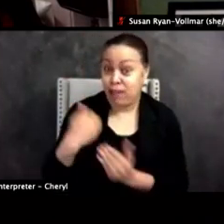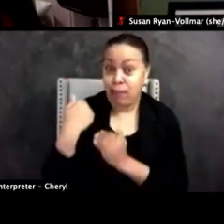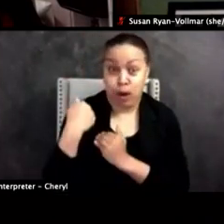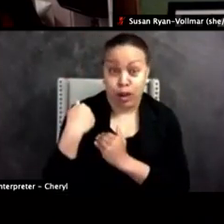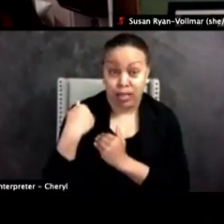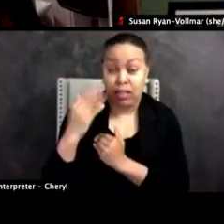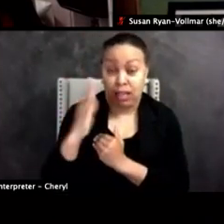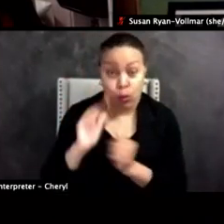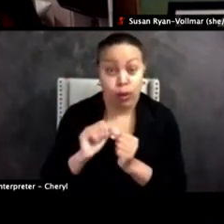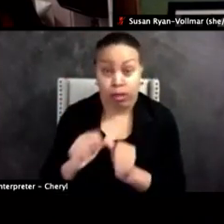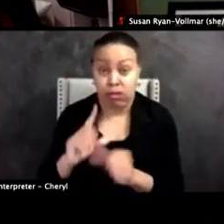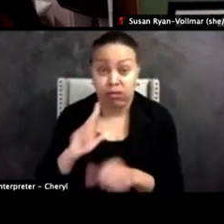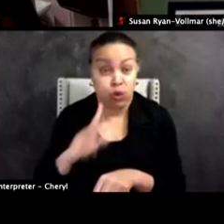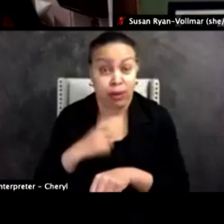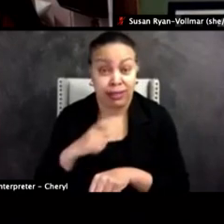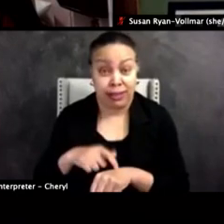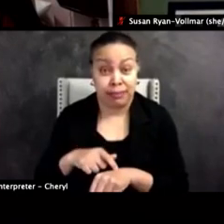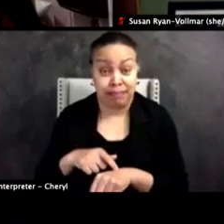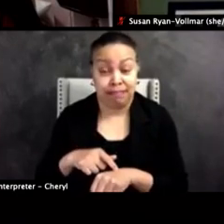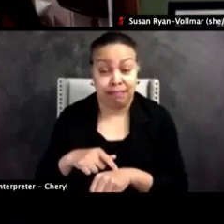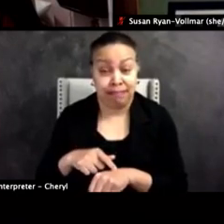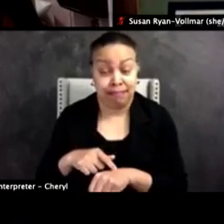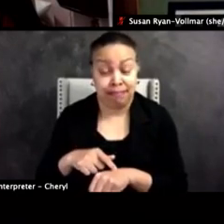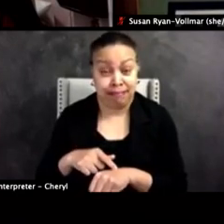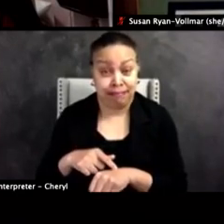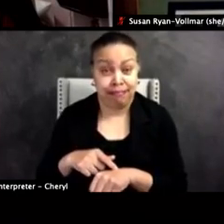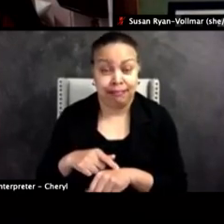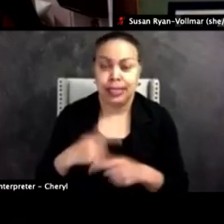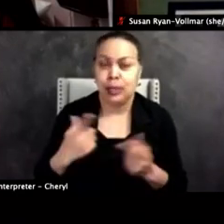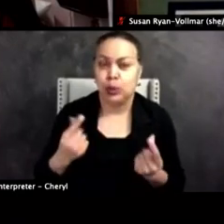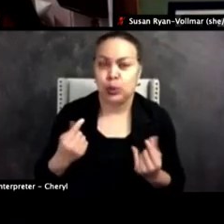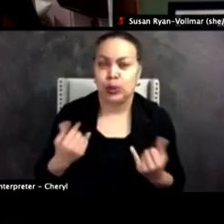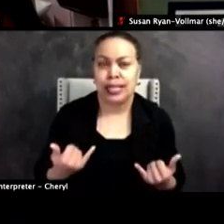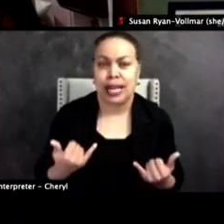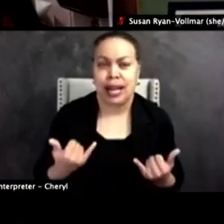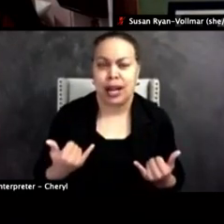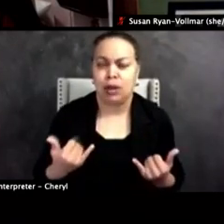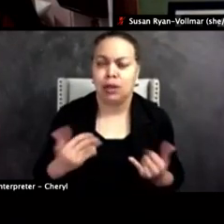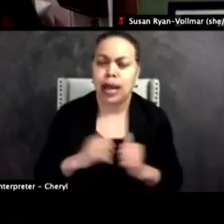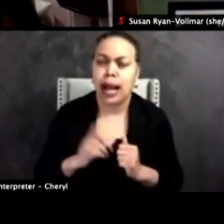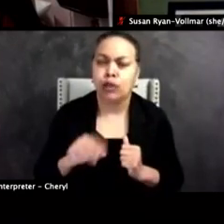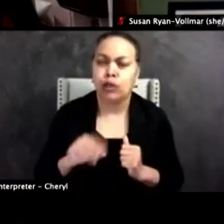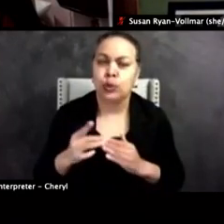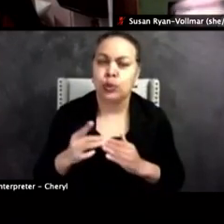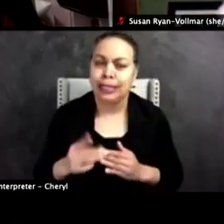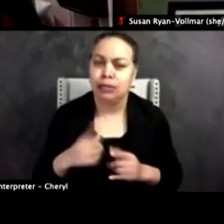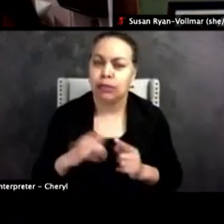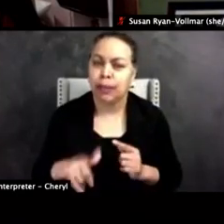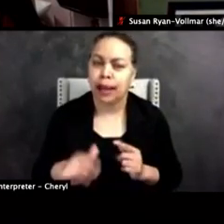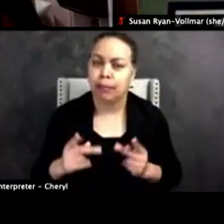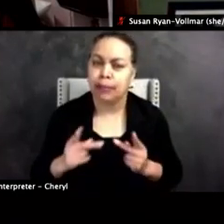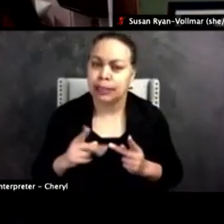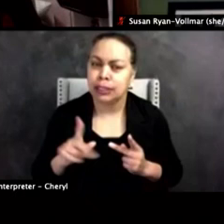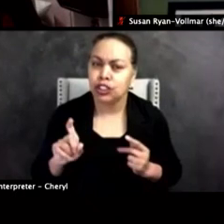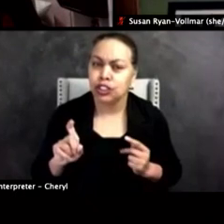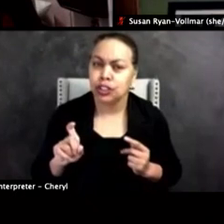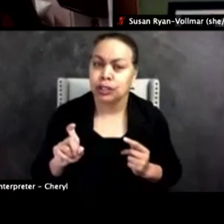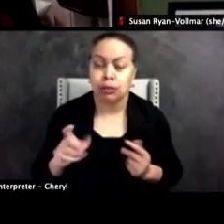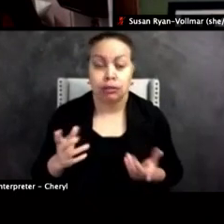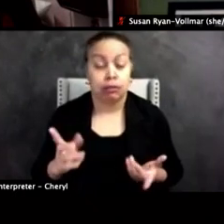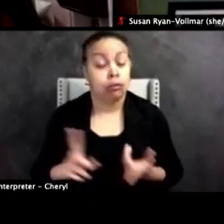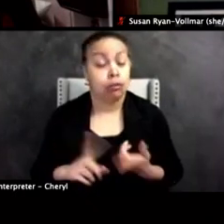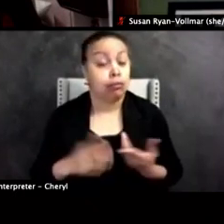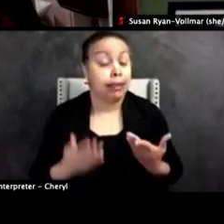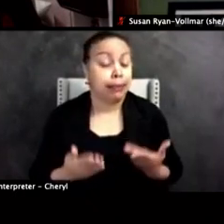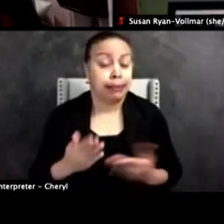for a long time. And so what to do now is, how do you lead from that position? You know, is it by making sure,